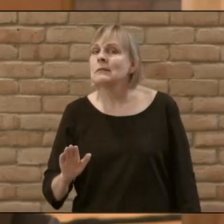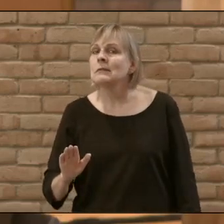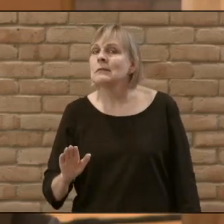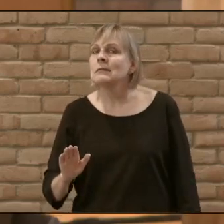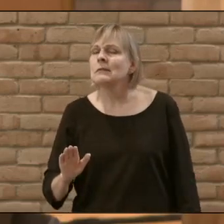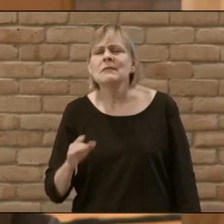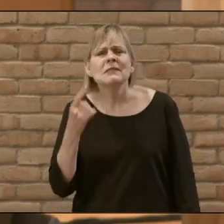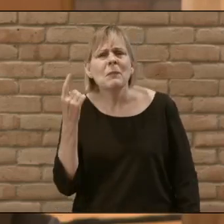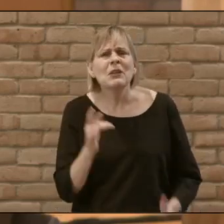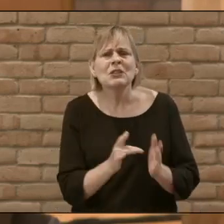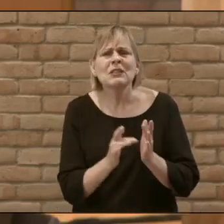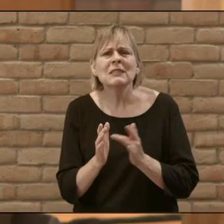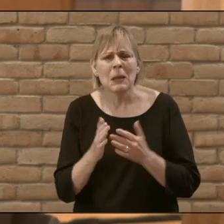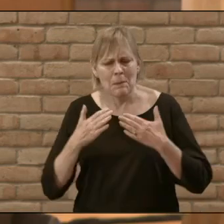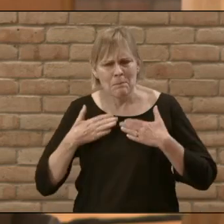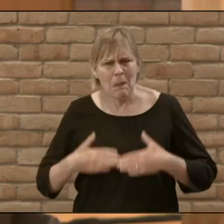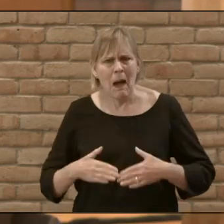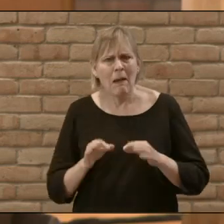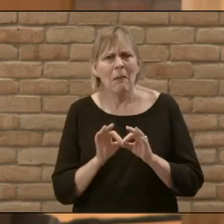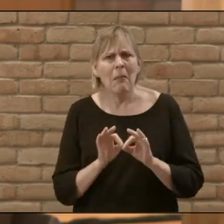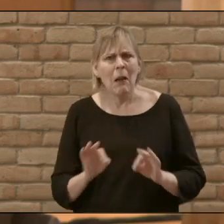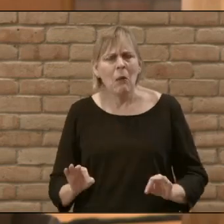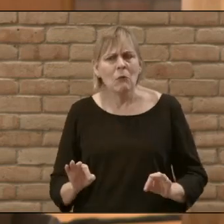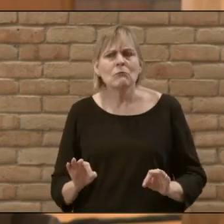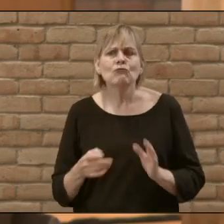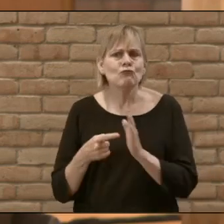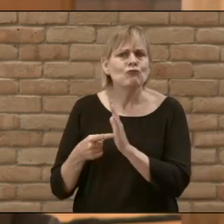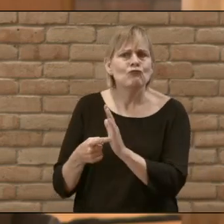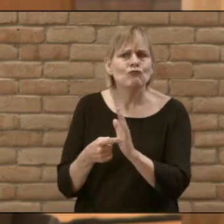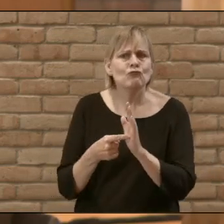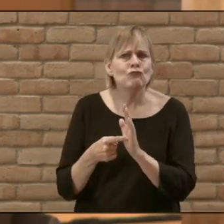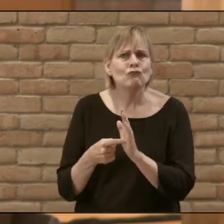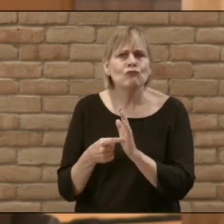something about Jesus body language conveys